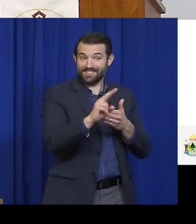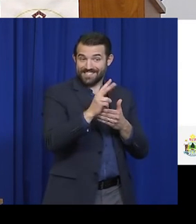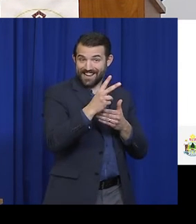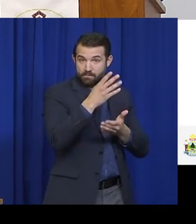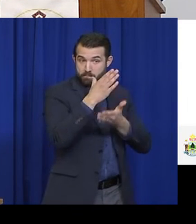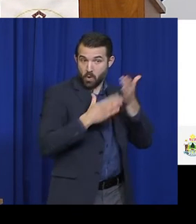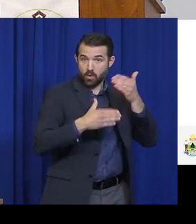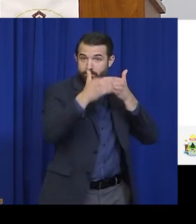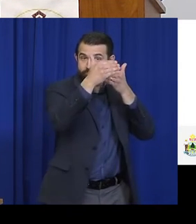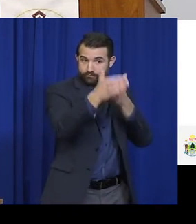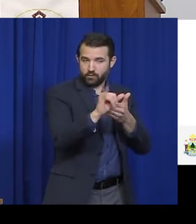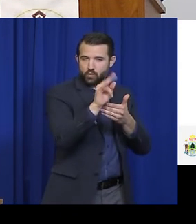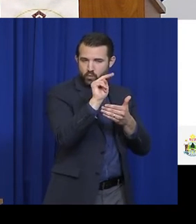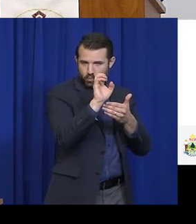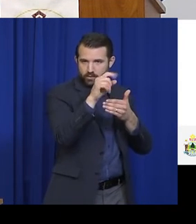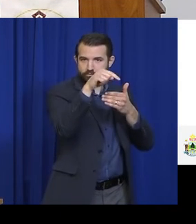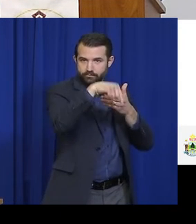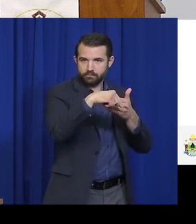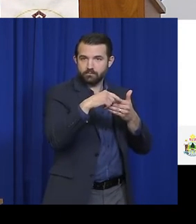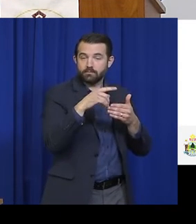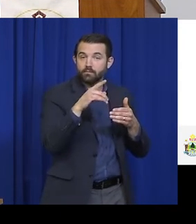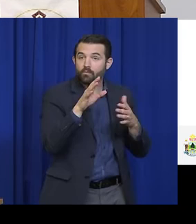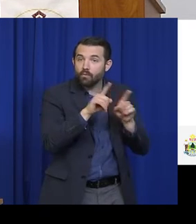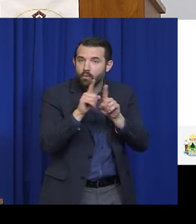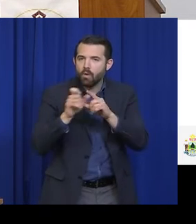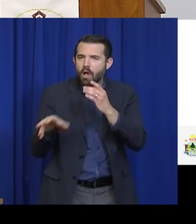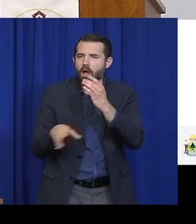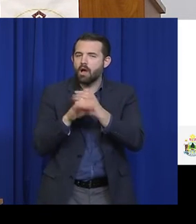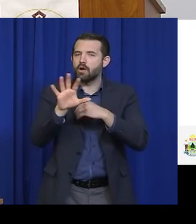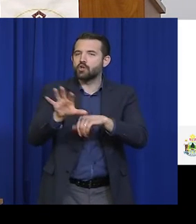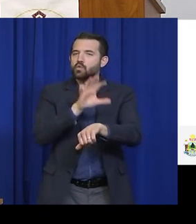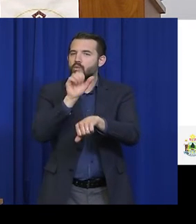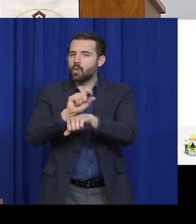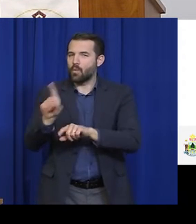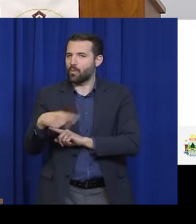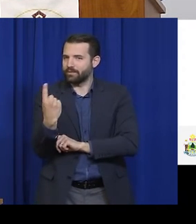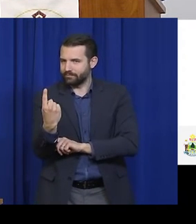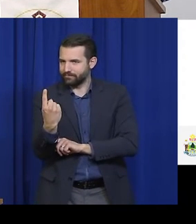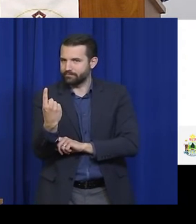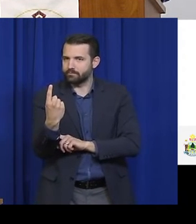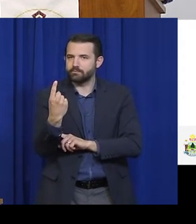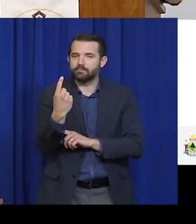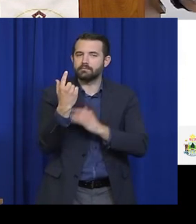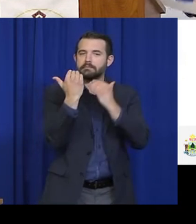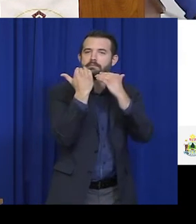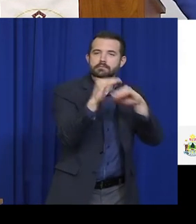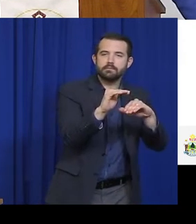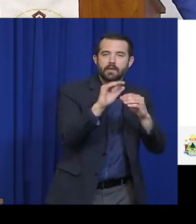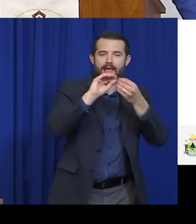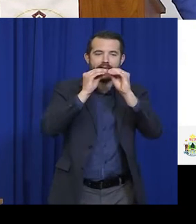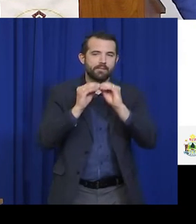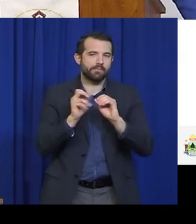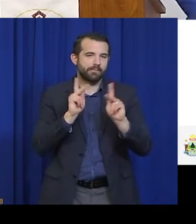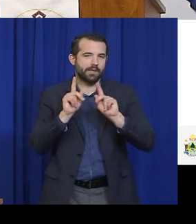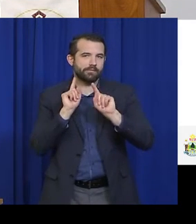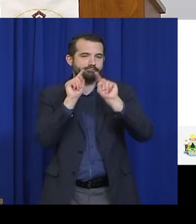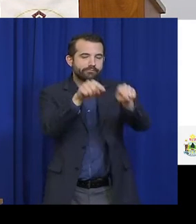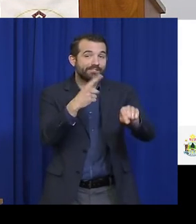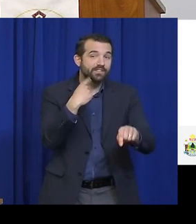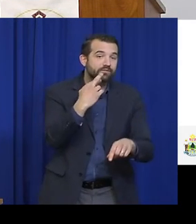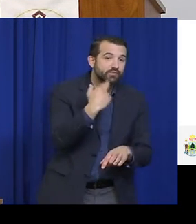some degree of opening, by reservation only, with capacity limits and other measures, for restaurants,